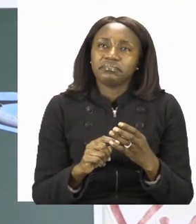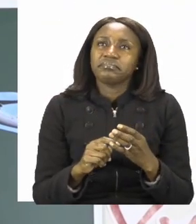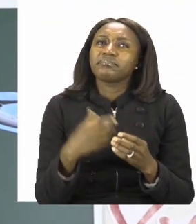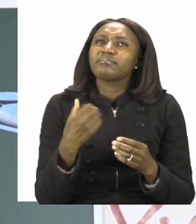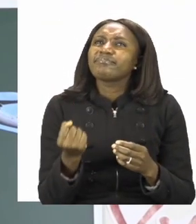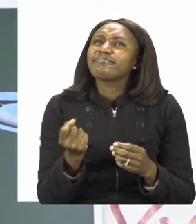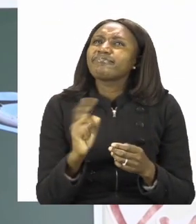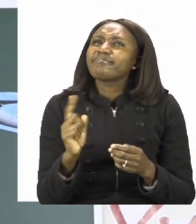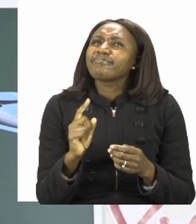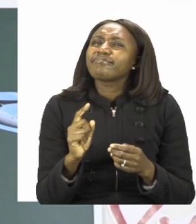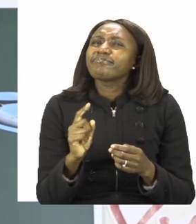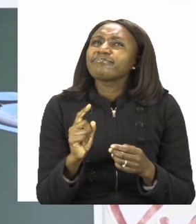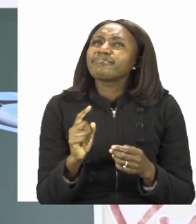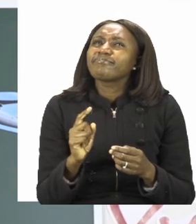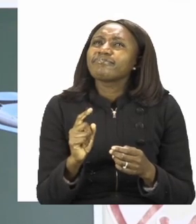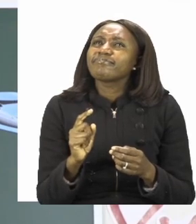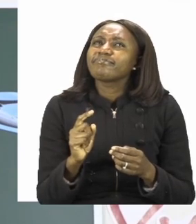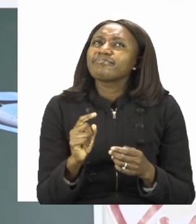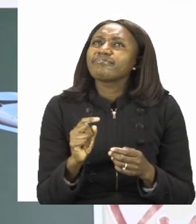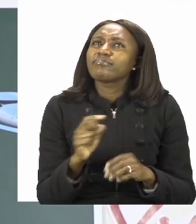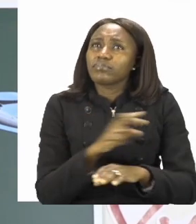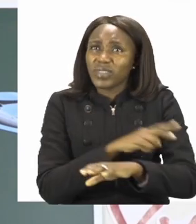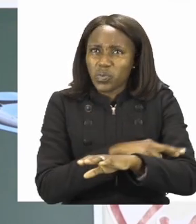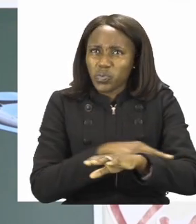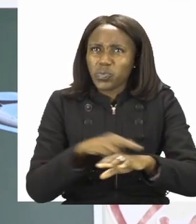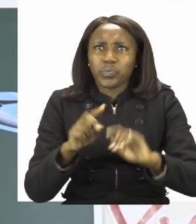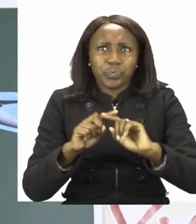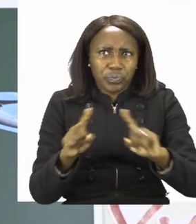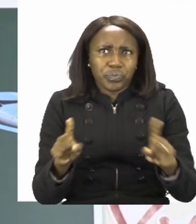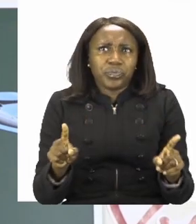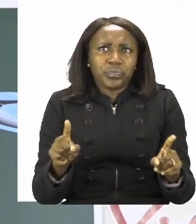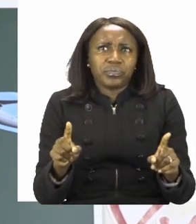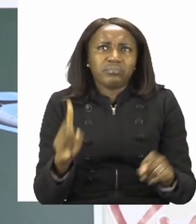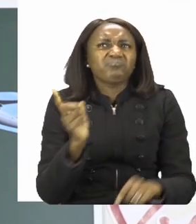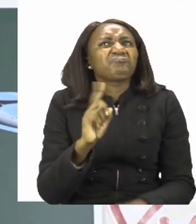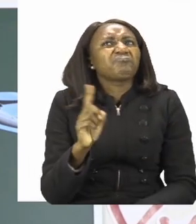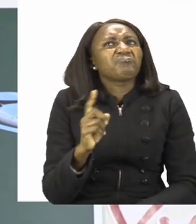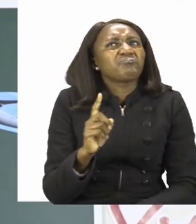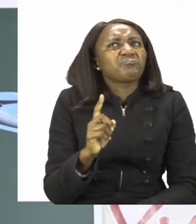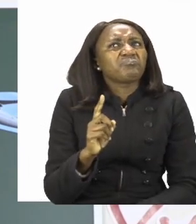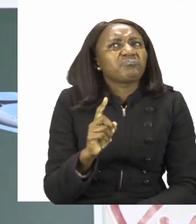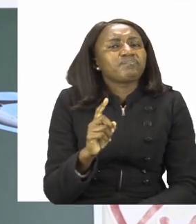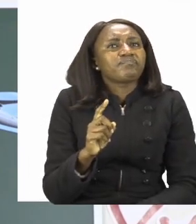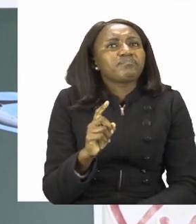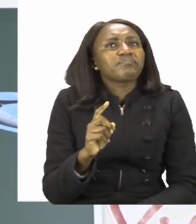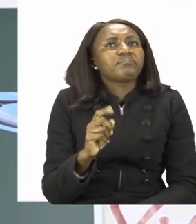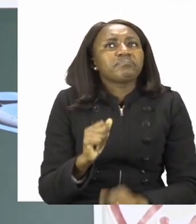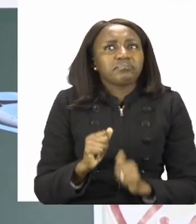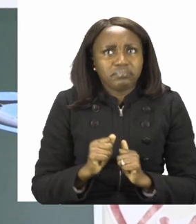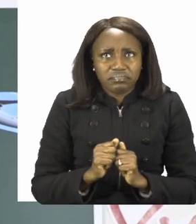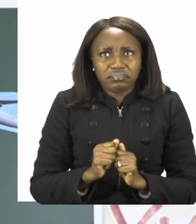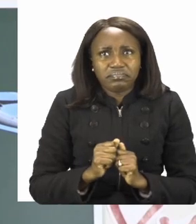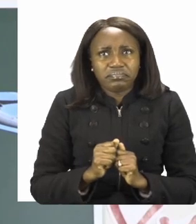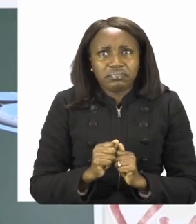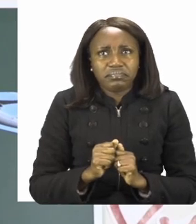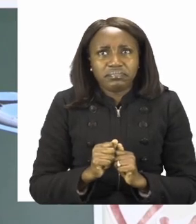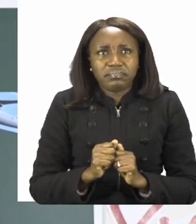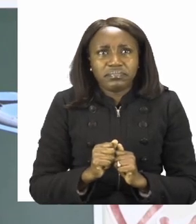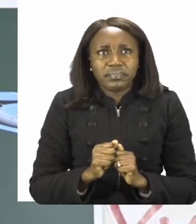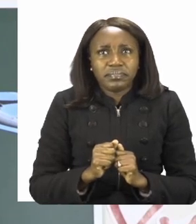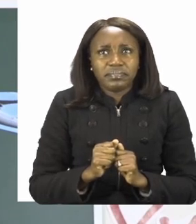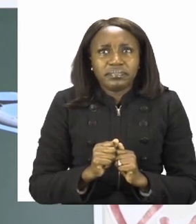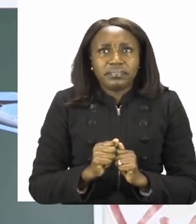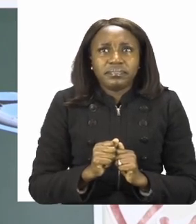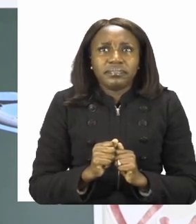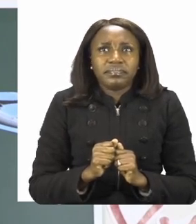we mean rail, it's not a road, but it does pass through tunnels or bridges so that it can